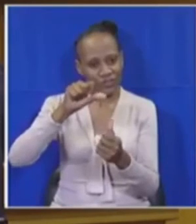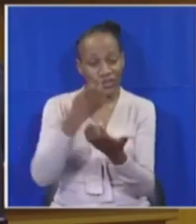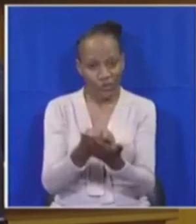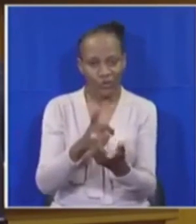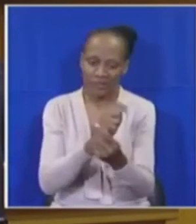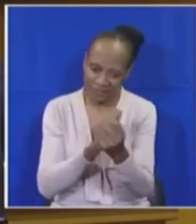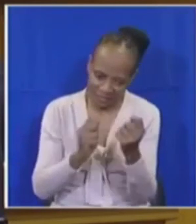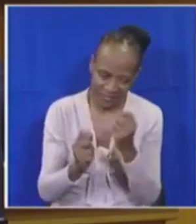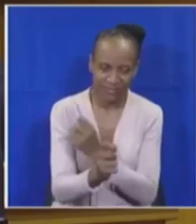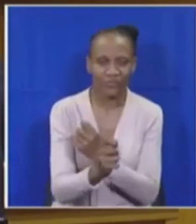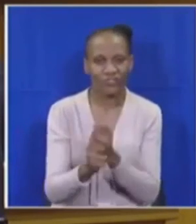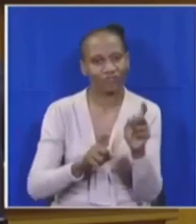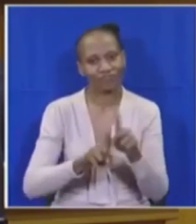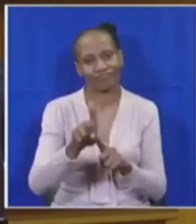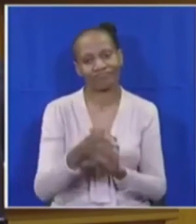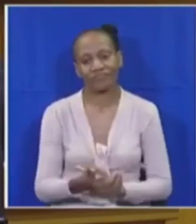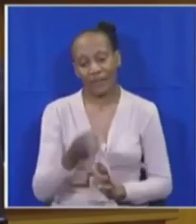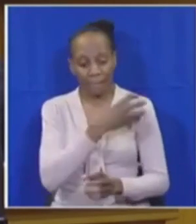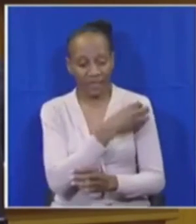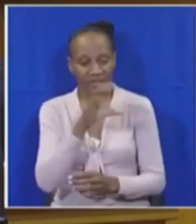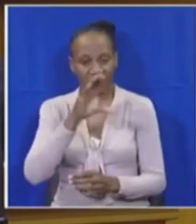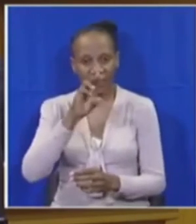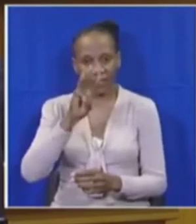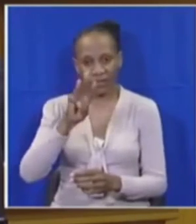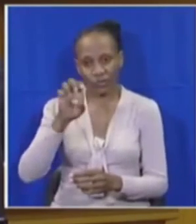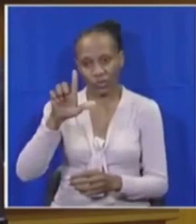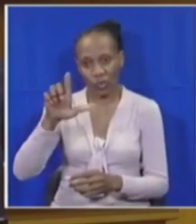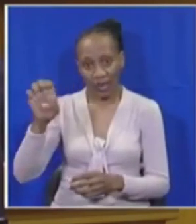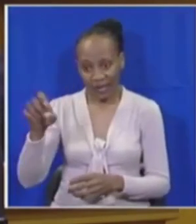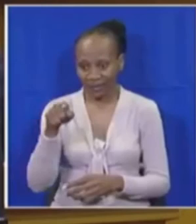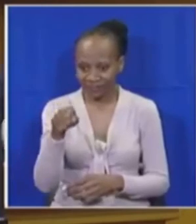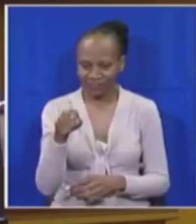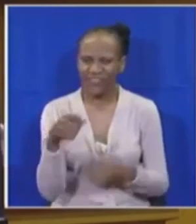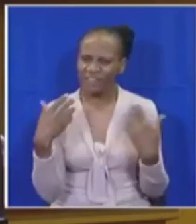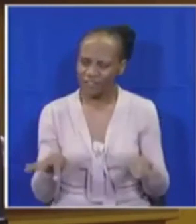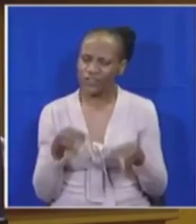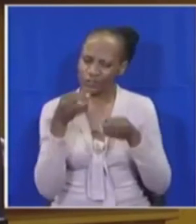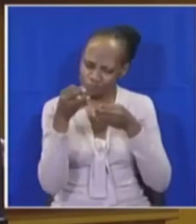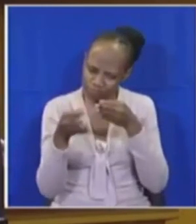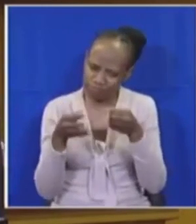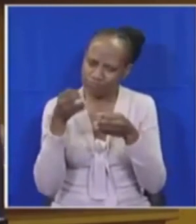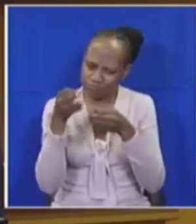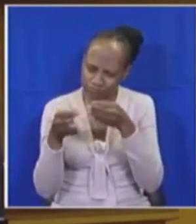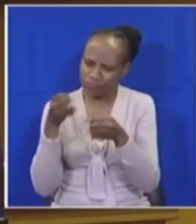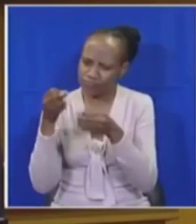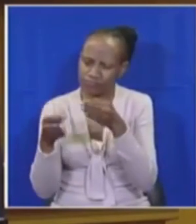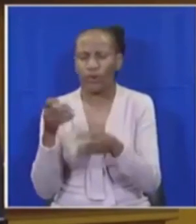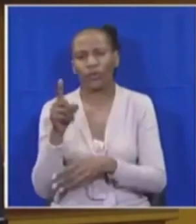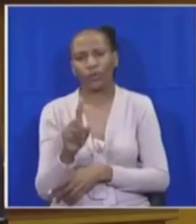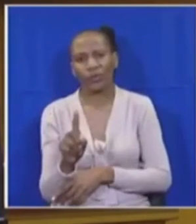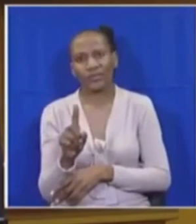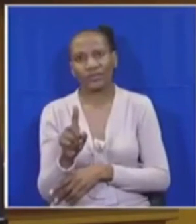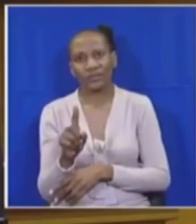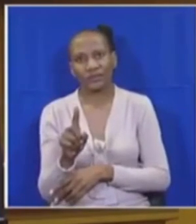Minister Goele provided an update with regards to the